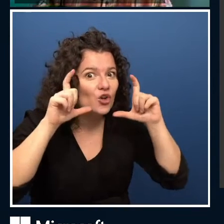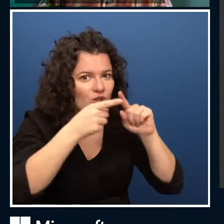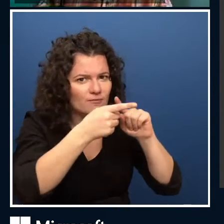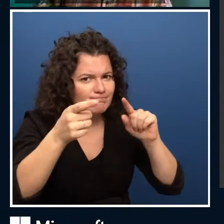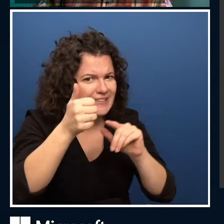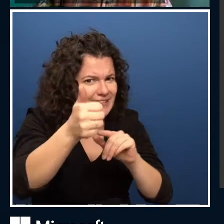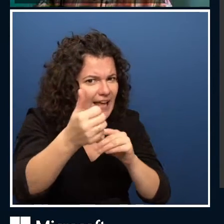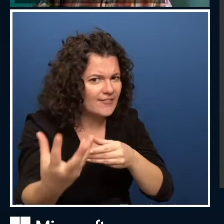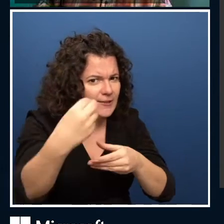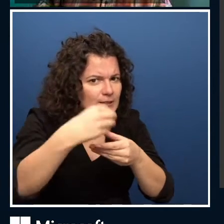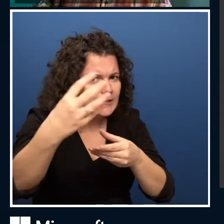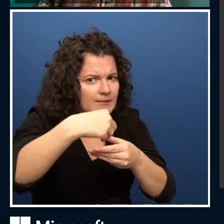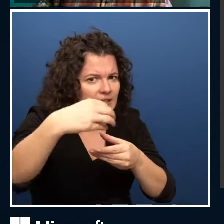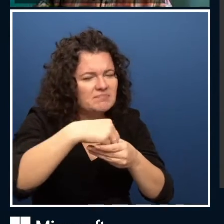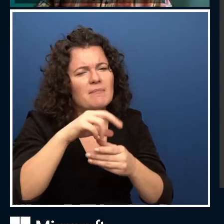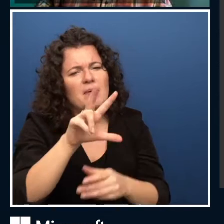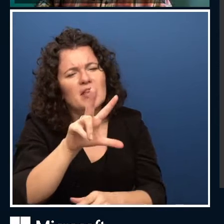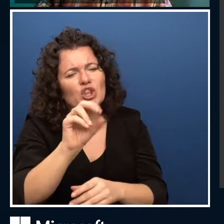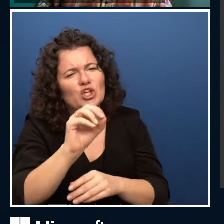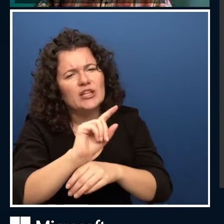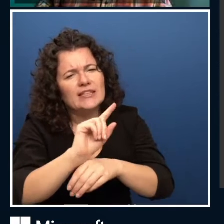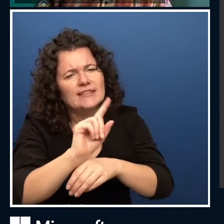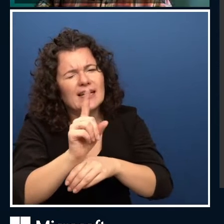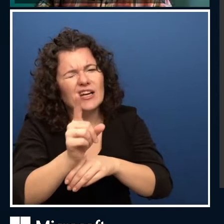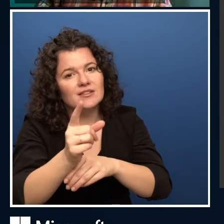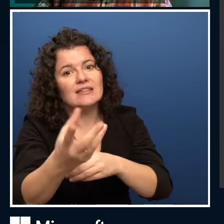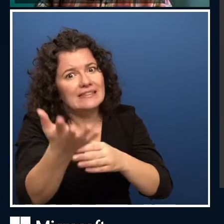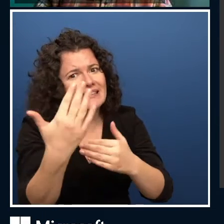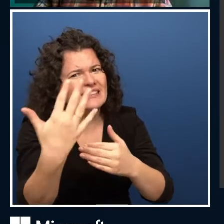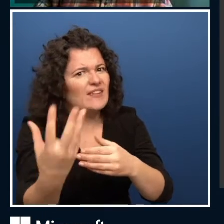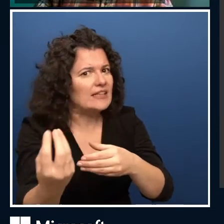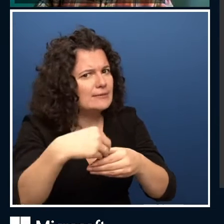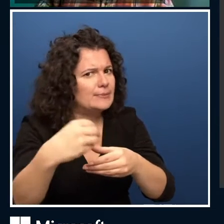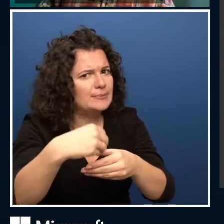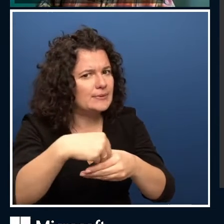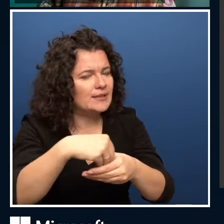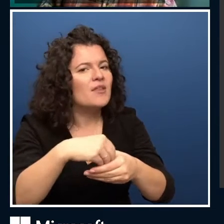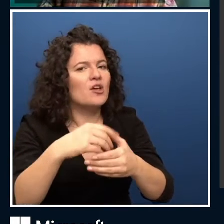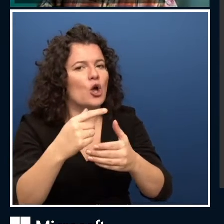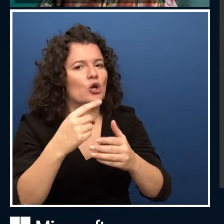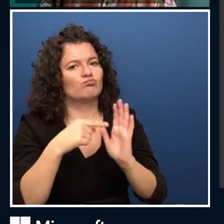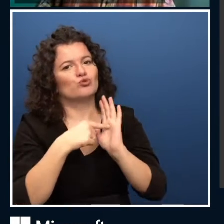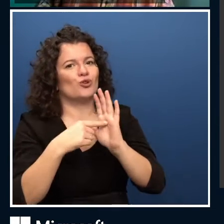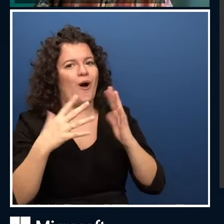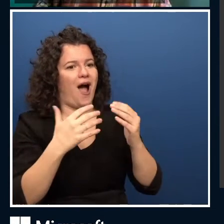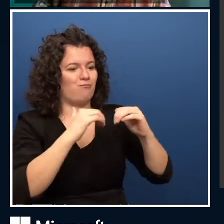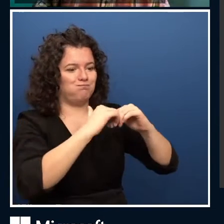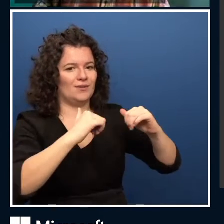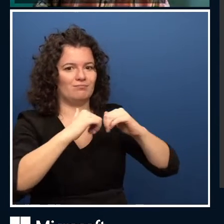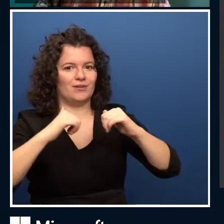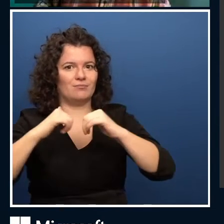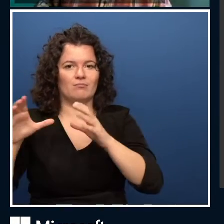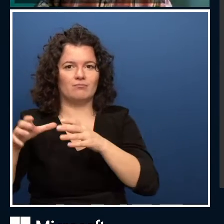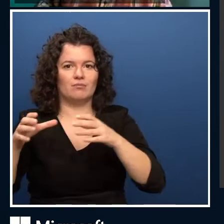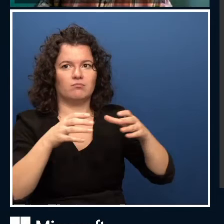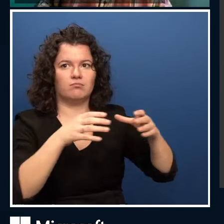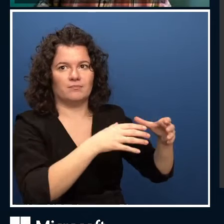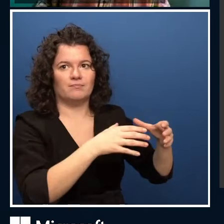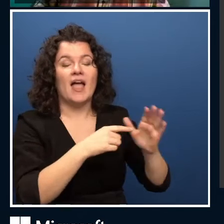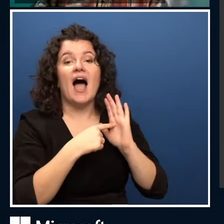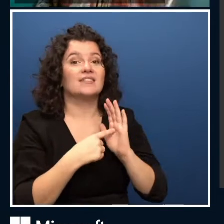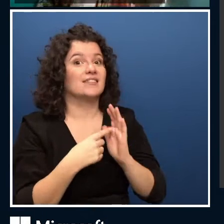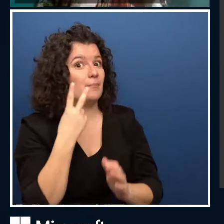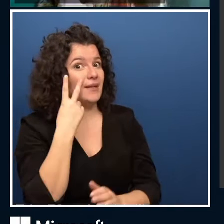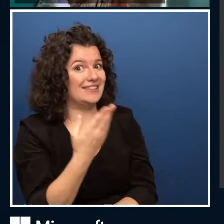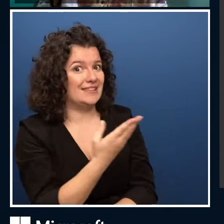now is using cognitive services to create a piece of science art like this. This photograph is obtained by